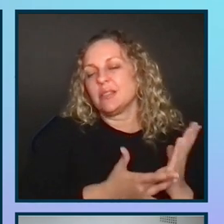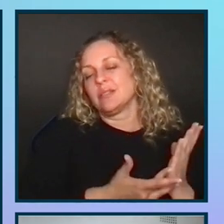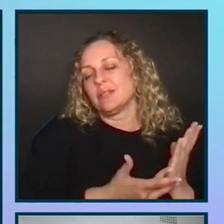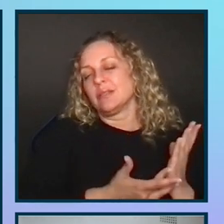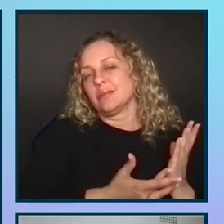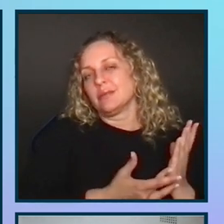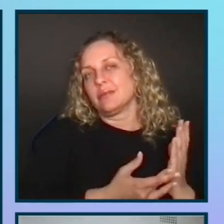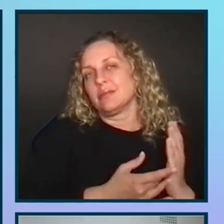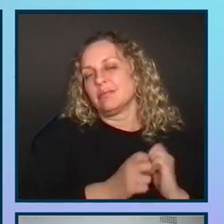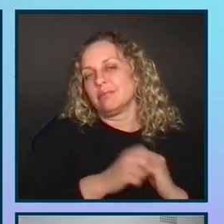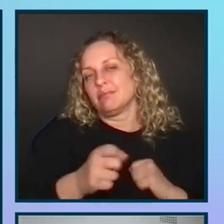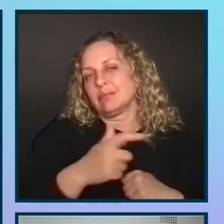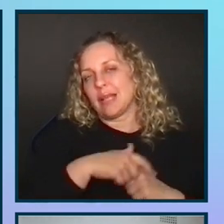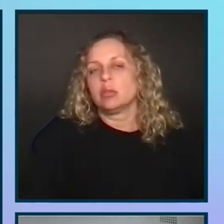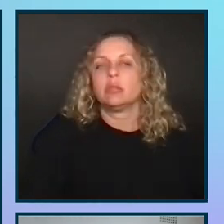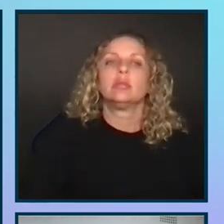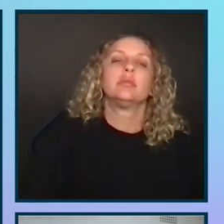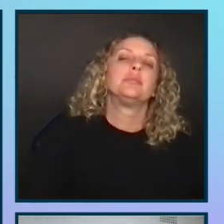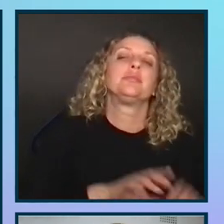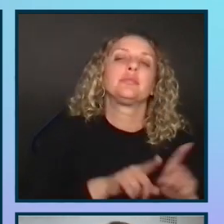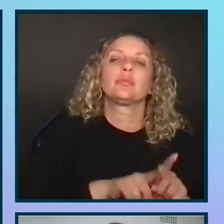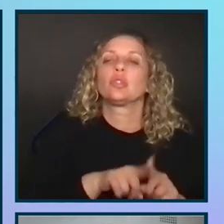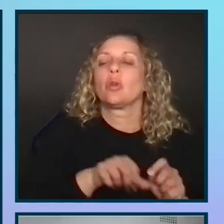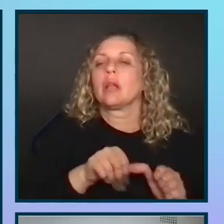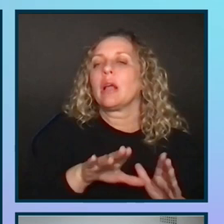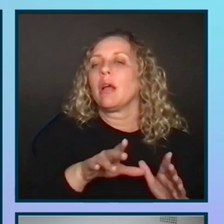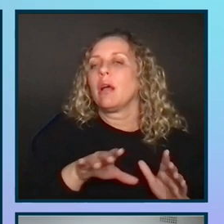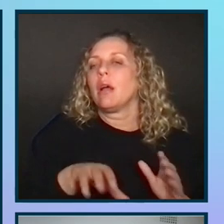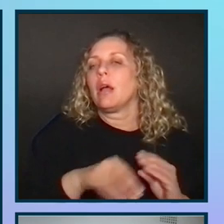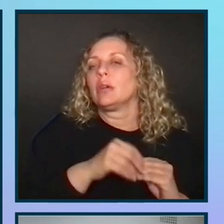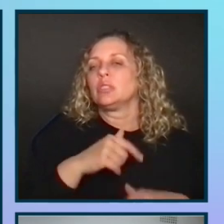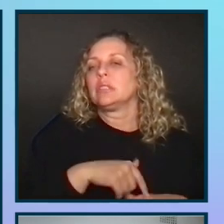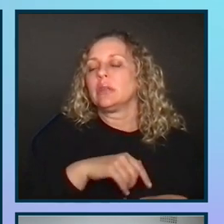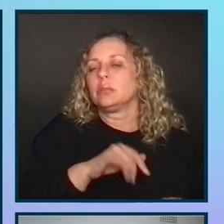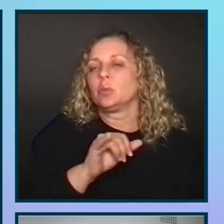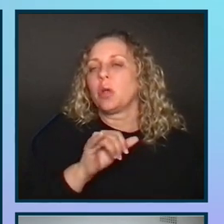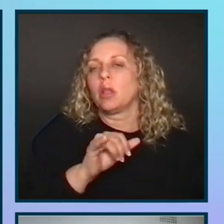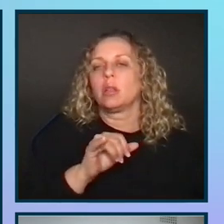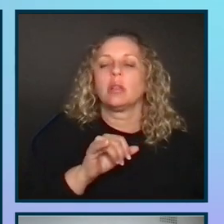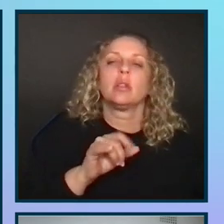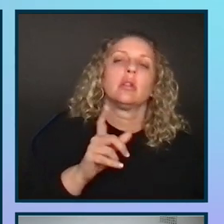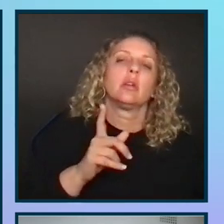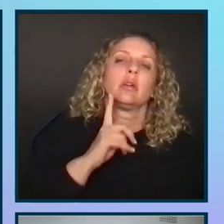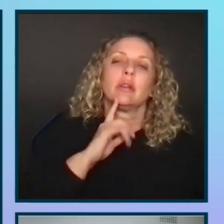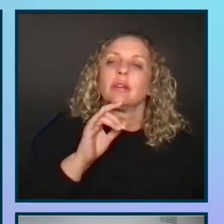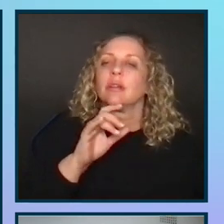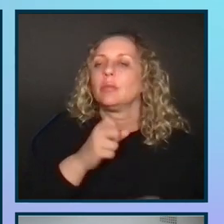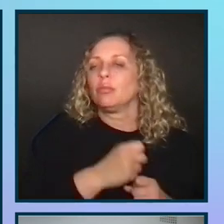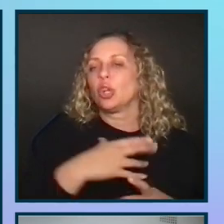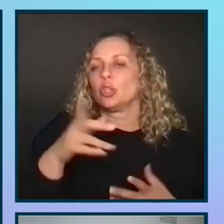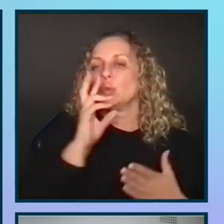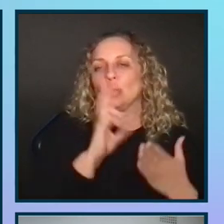take a longer time to recruit. Offer extra time in between studies as well, especially if the product you're researching has